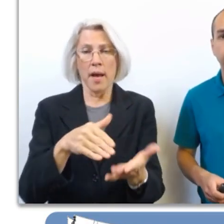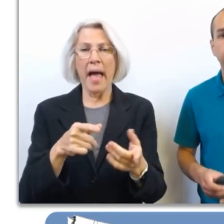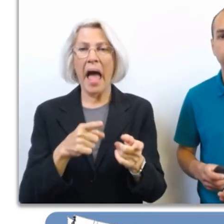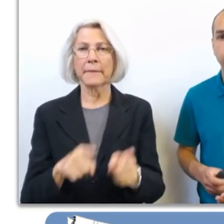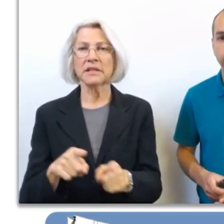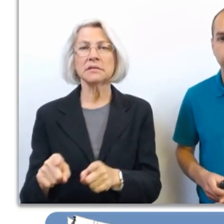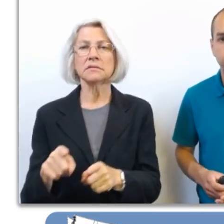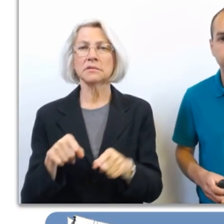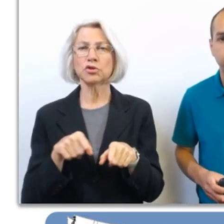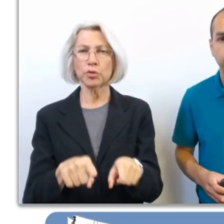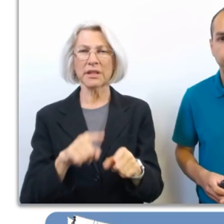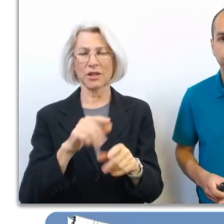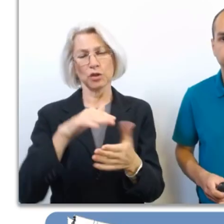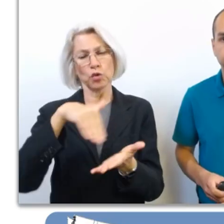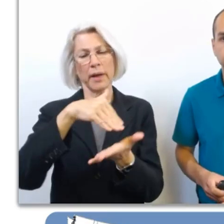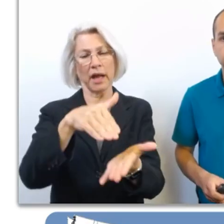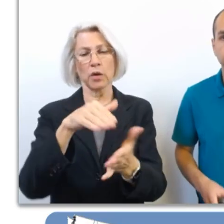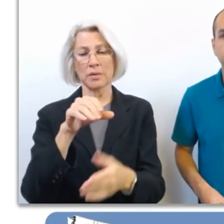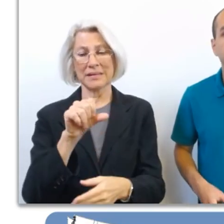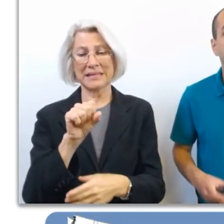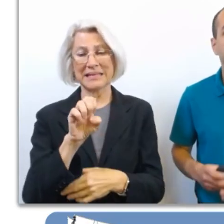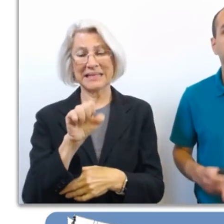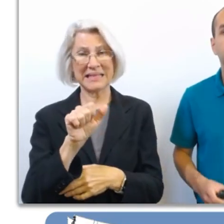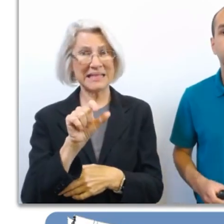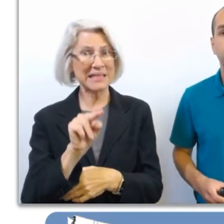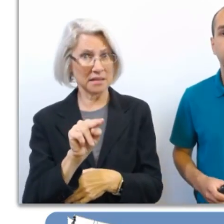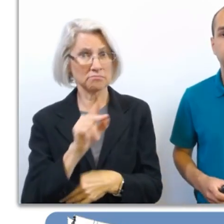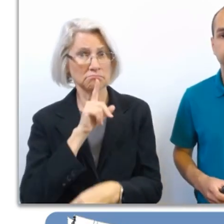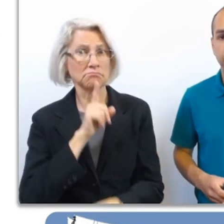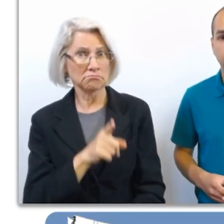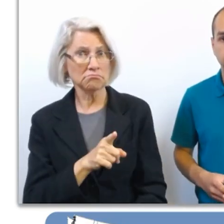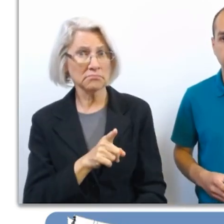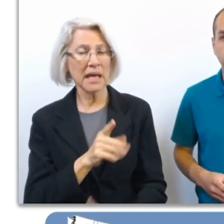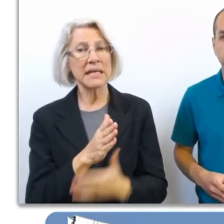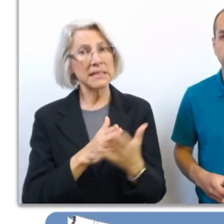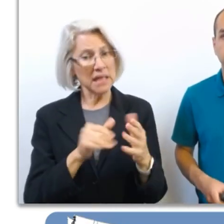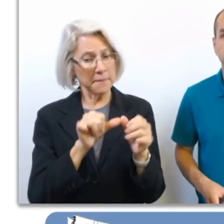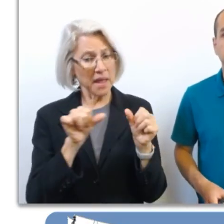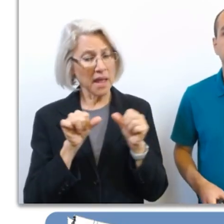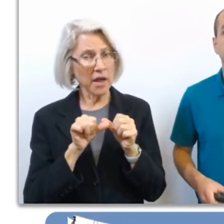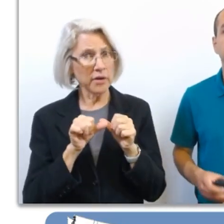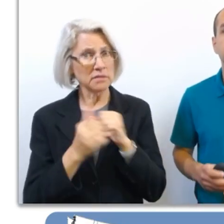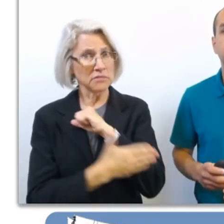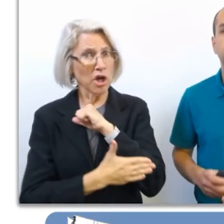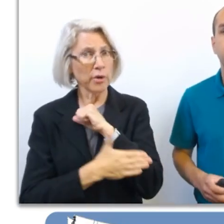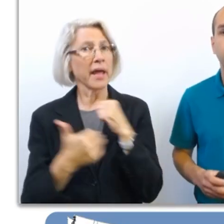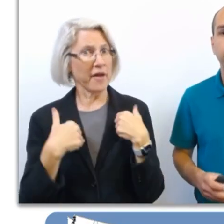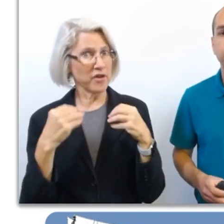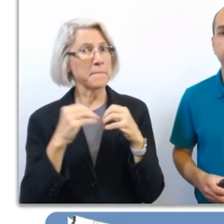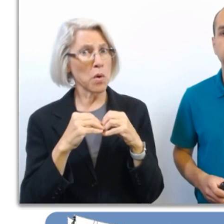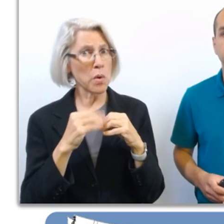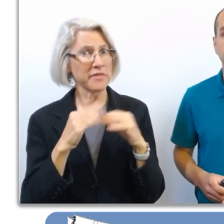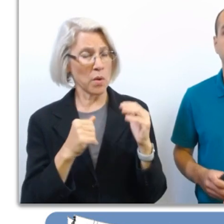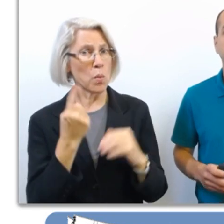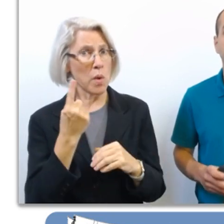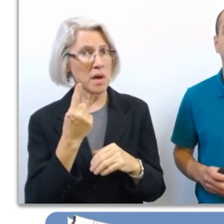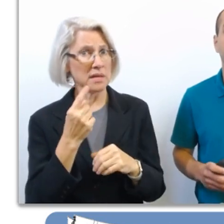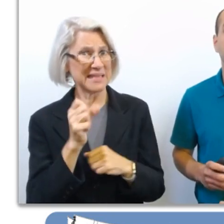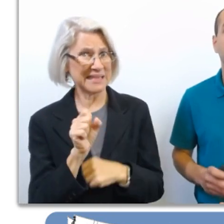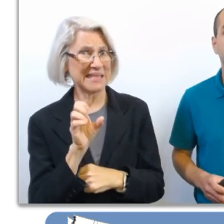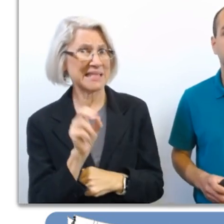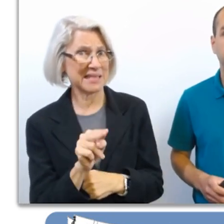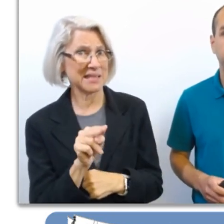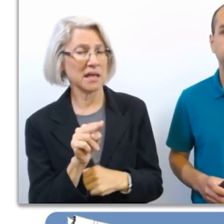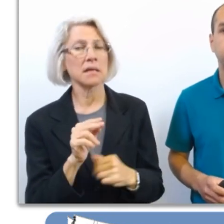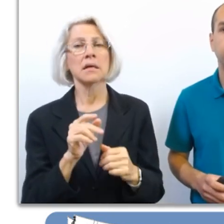called a tornado season. Some parts of the country have more than one. Be sure to know what time of year tornadoes